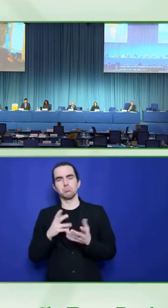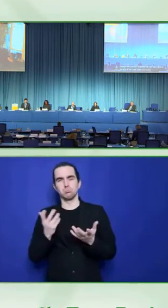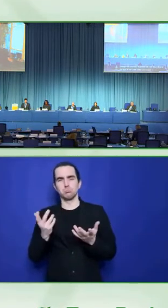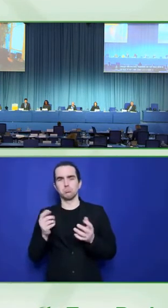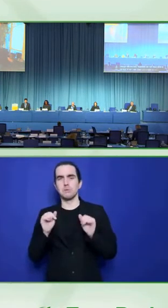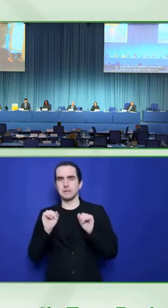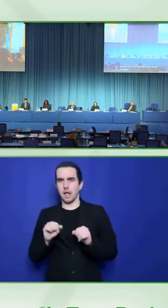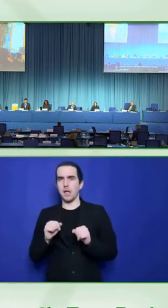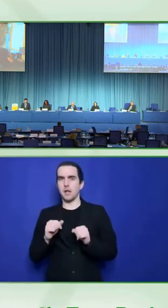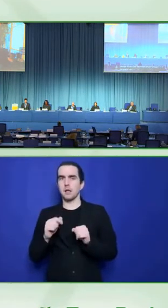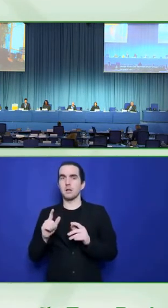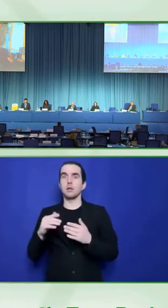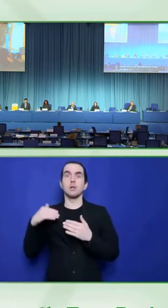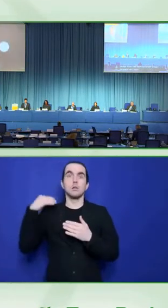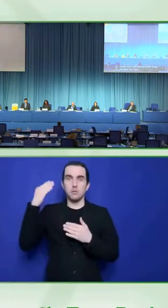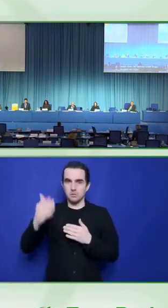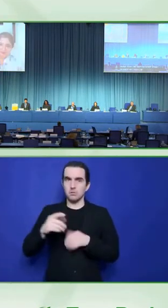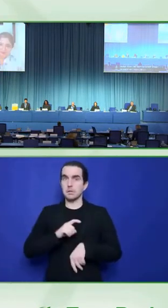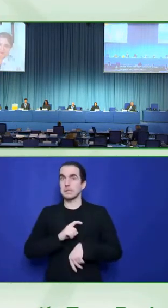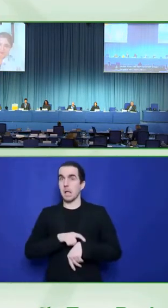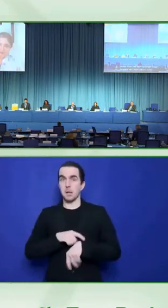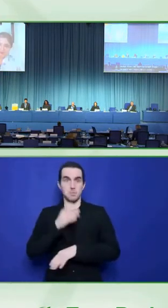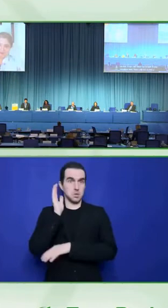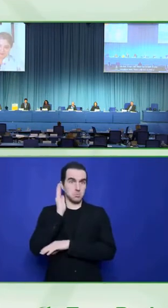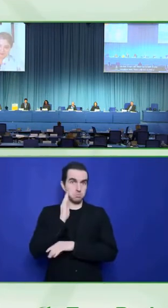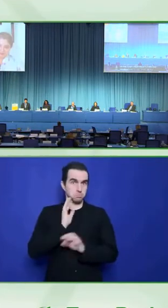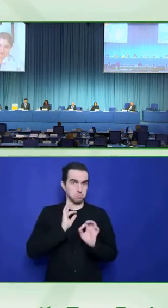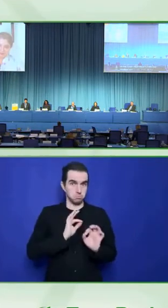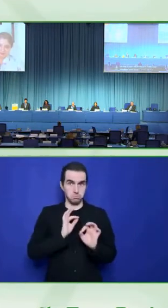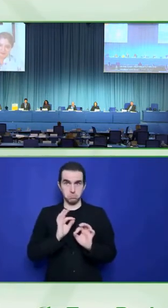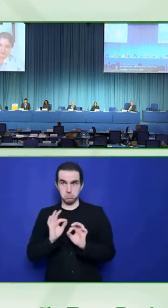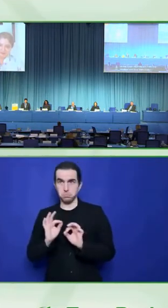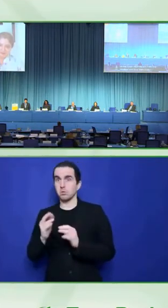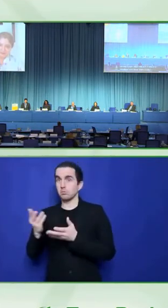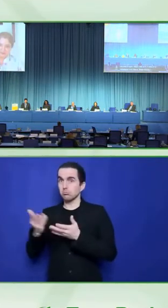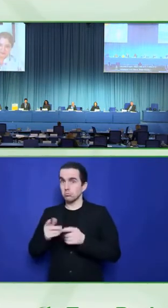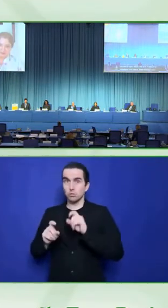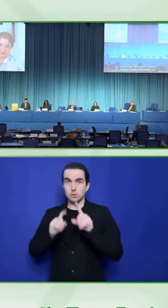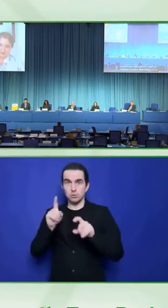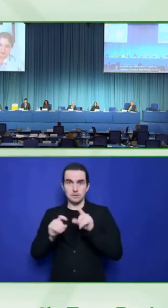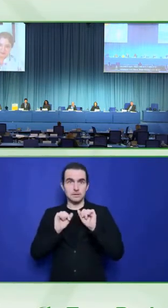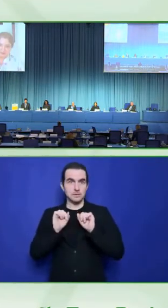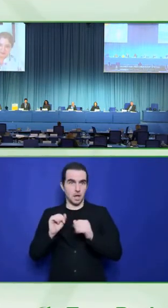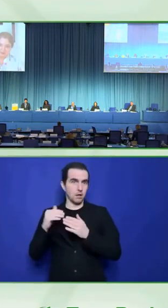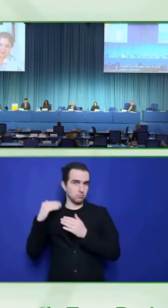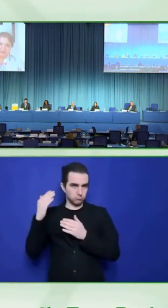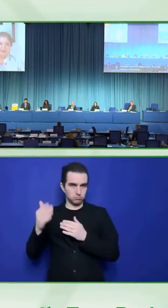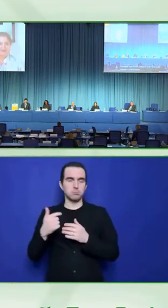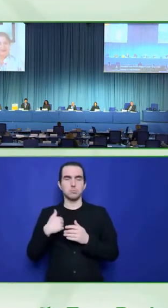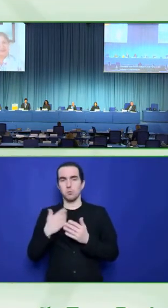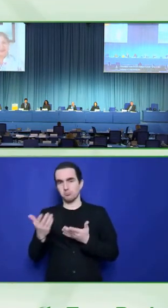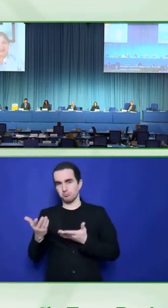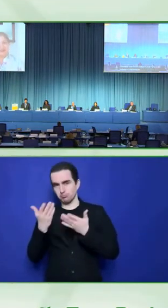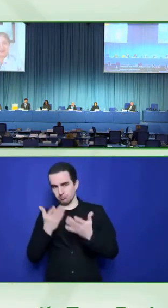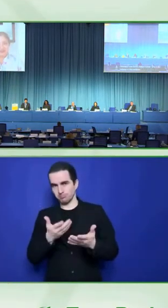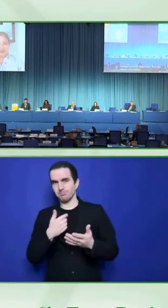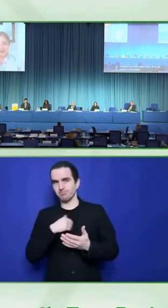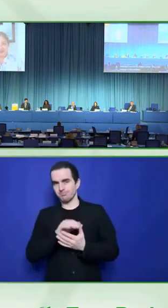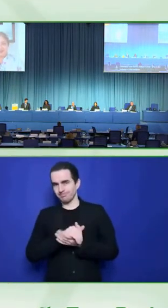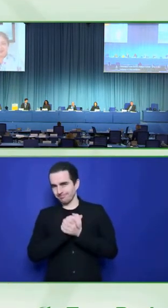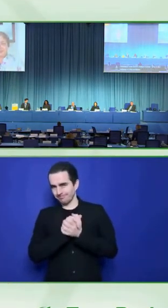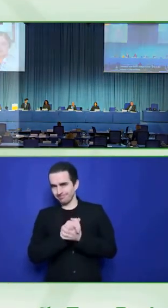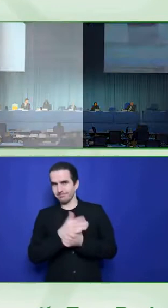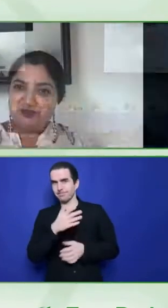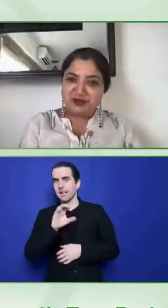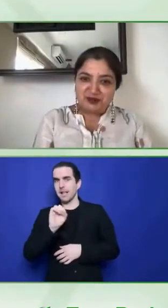of Barrier Break, and I've known Shelby for years. She's brilliant. So go for it, Shelby. Thank you,